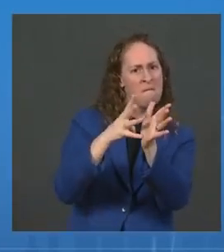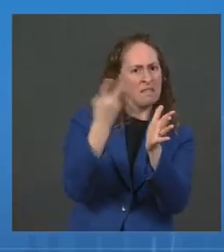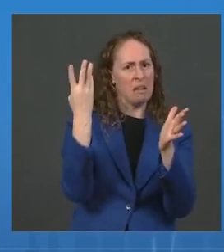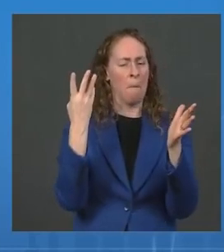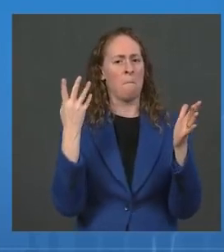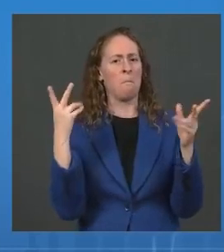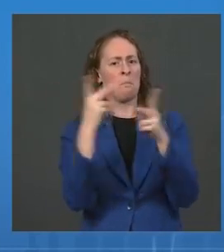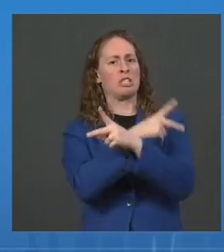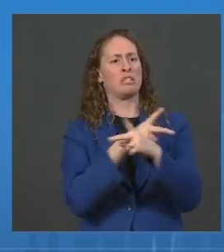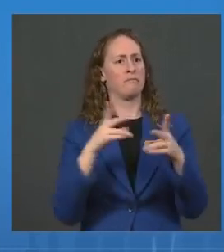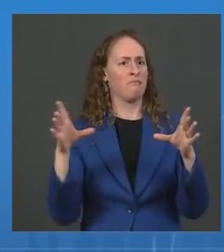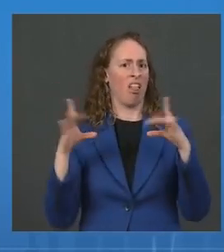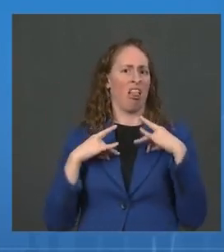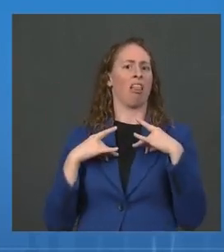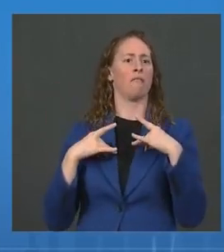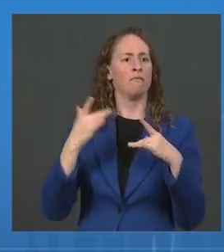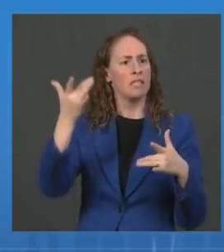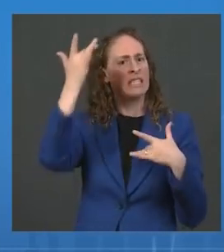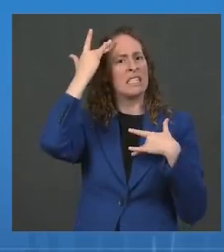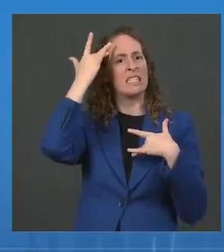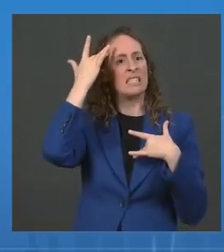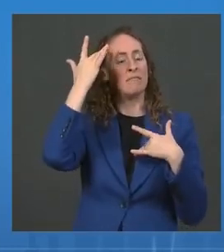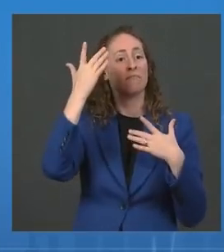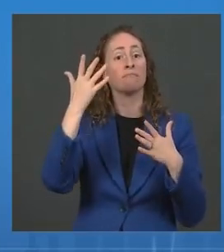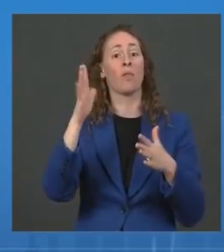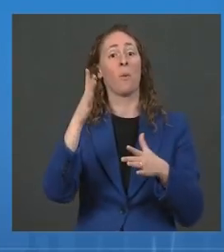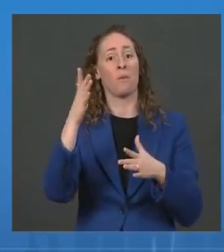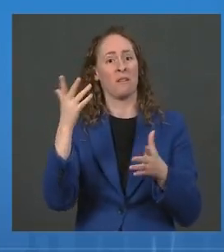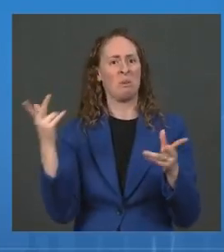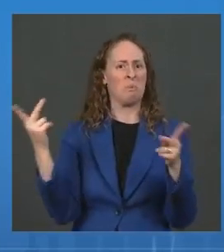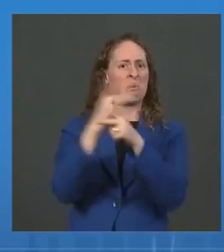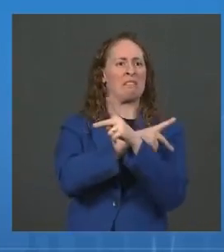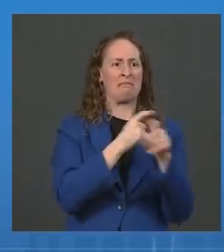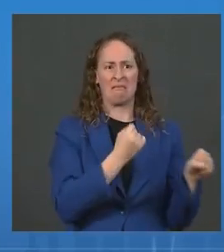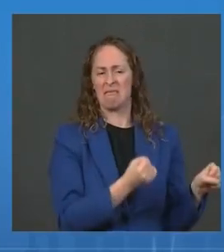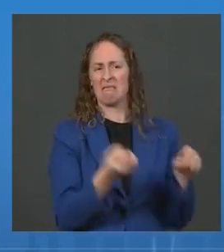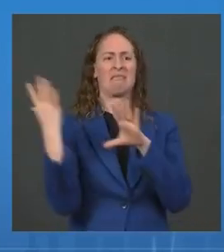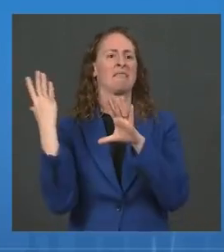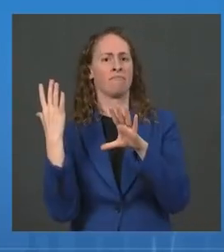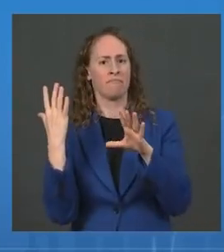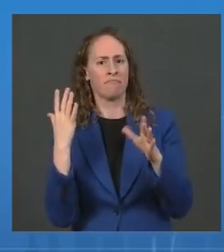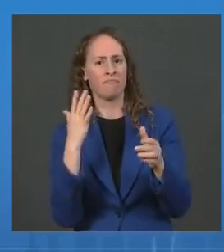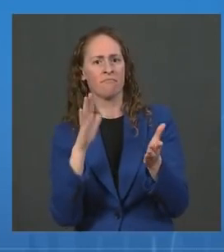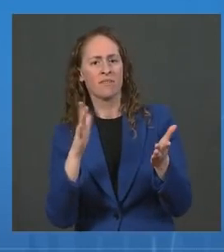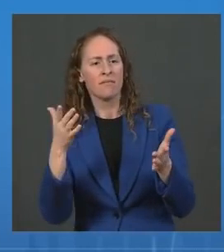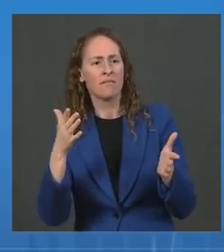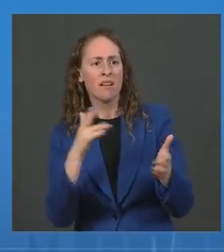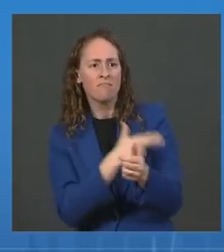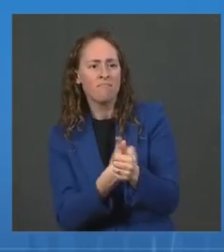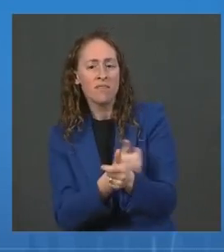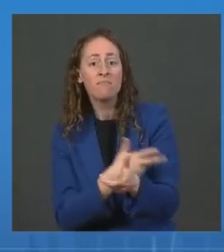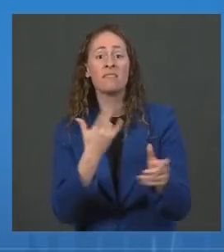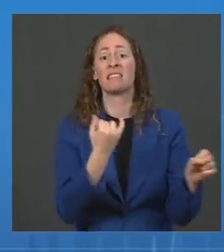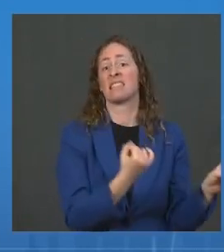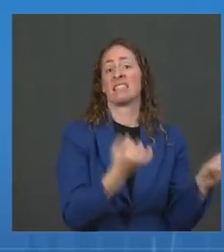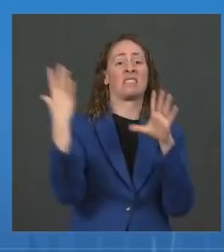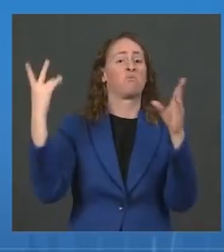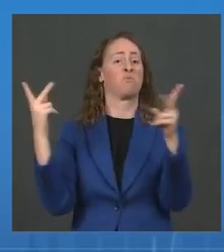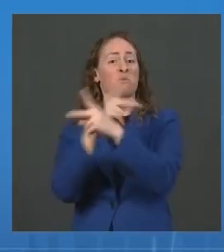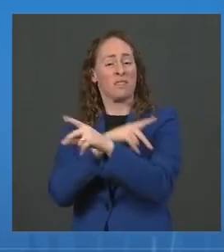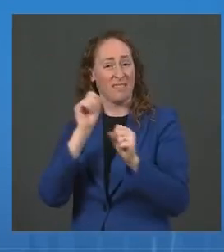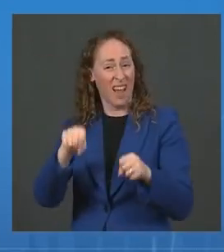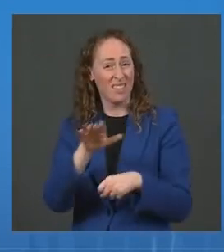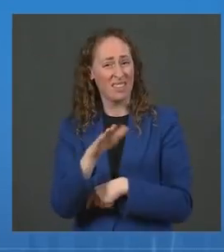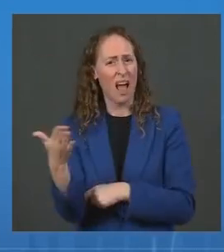hospitalized, and 11 times more likely to die from the disease. As the President reiterated yesterday, and as we have